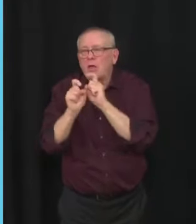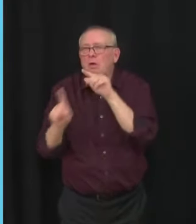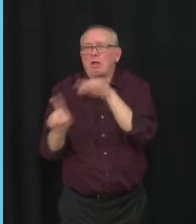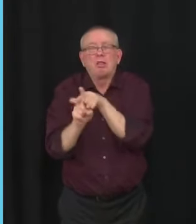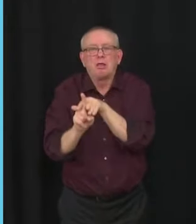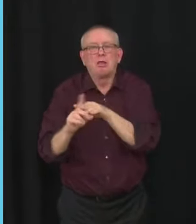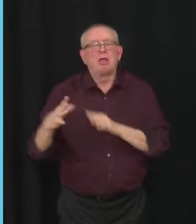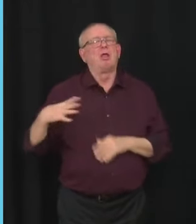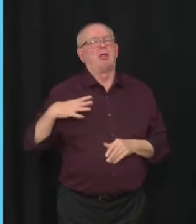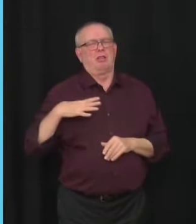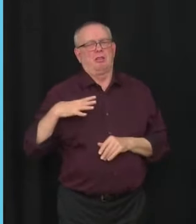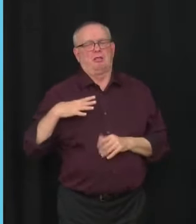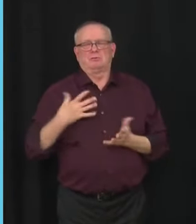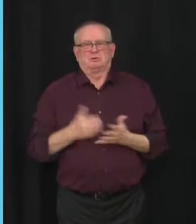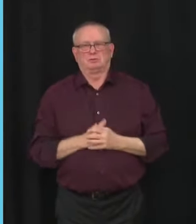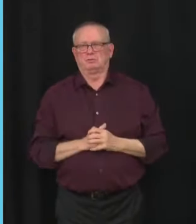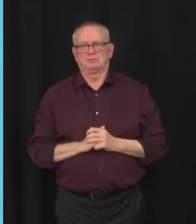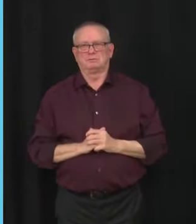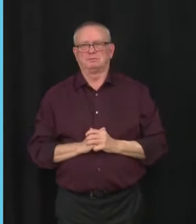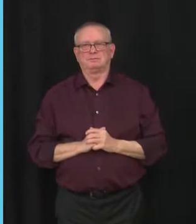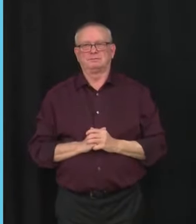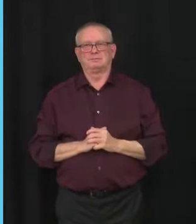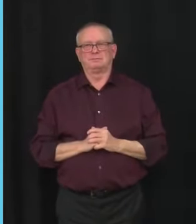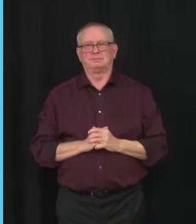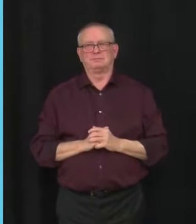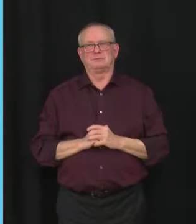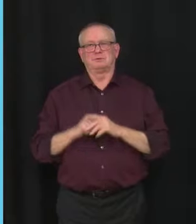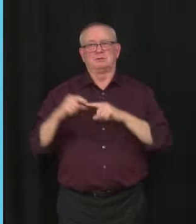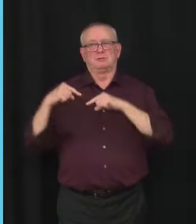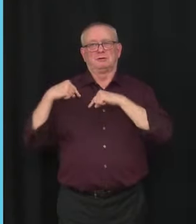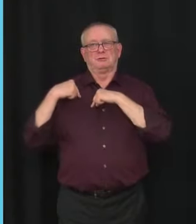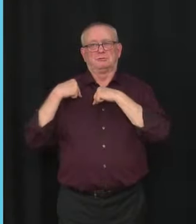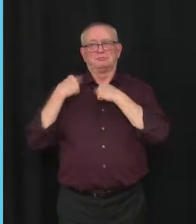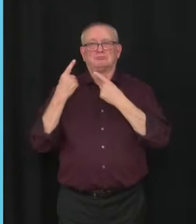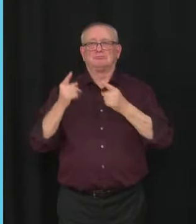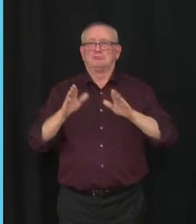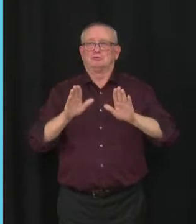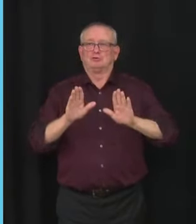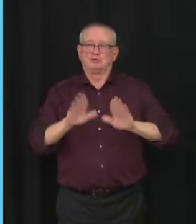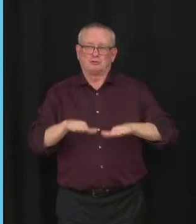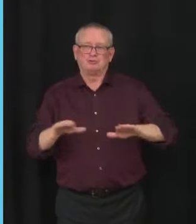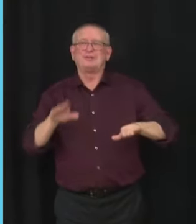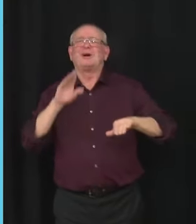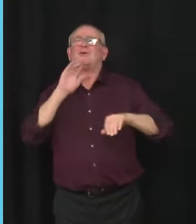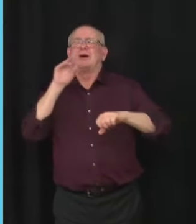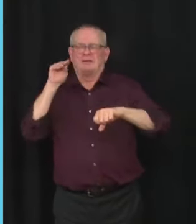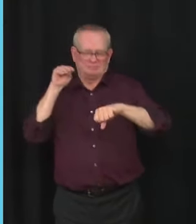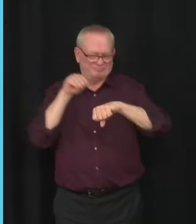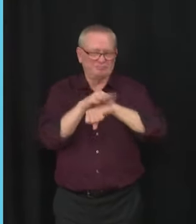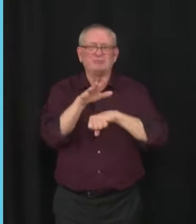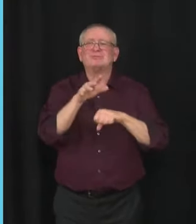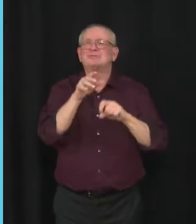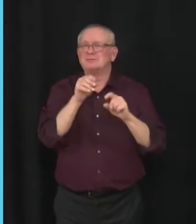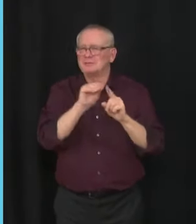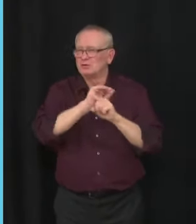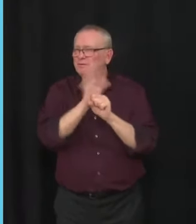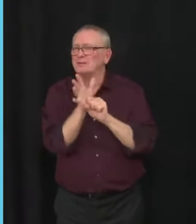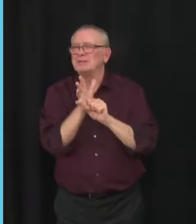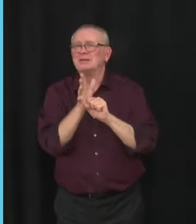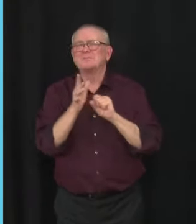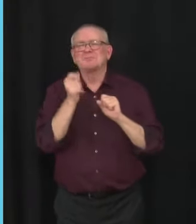While most children who have been infected with COVID-19 have had only mild disease, a small number have experienced severe disease resulting in